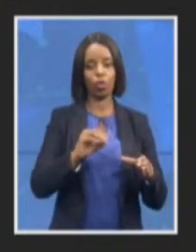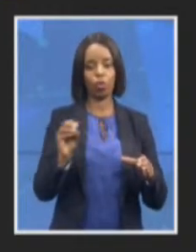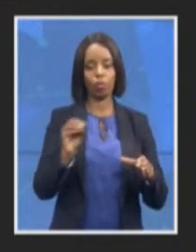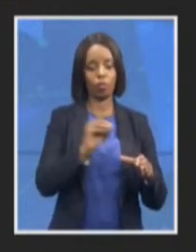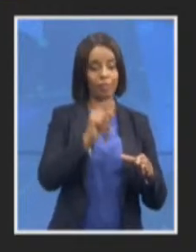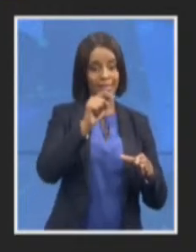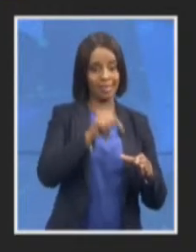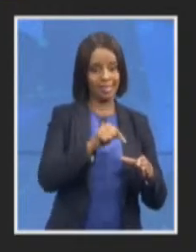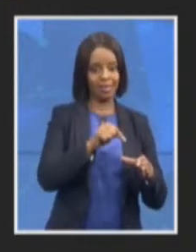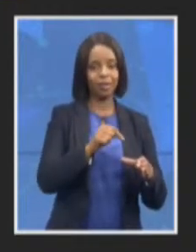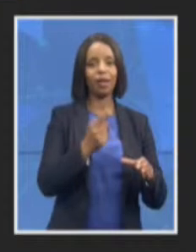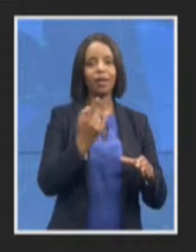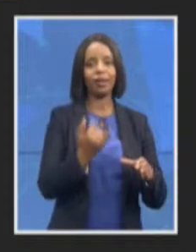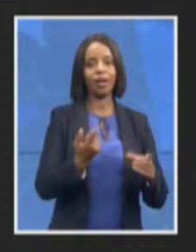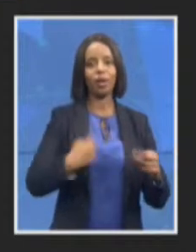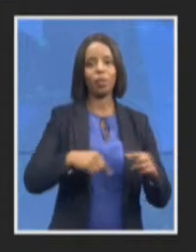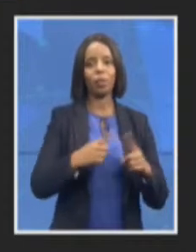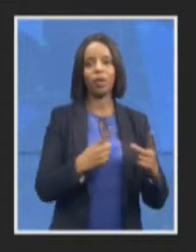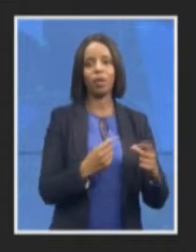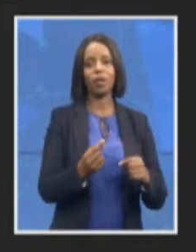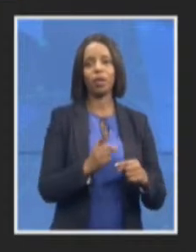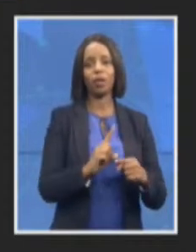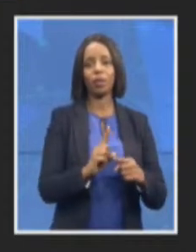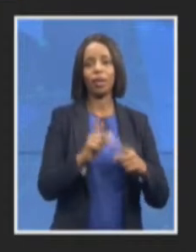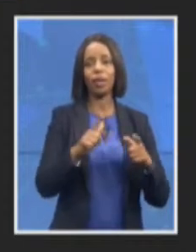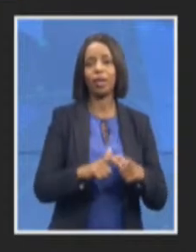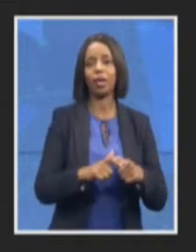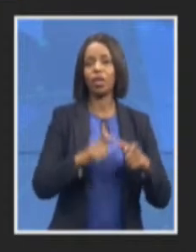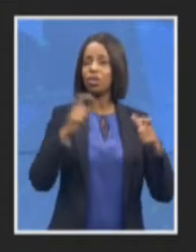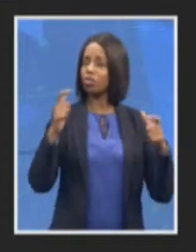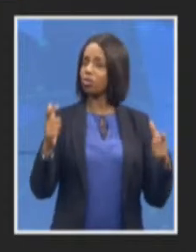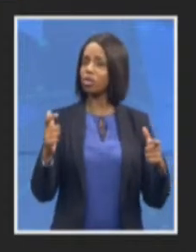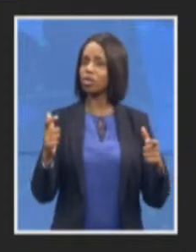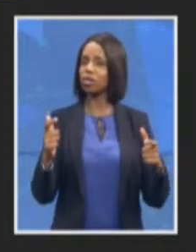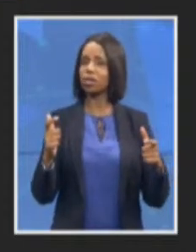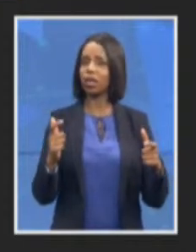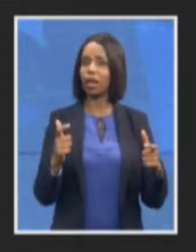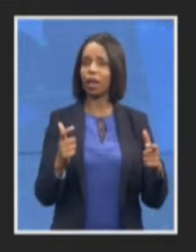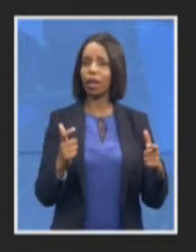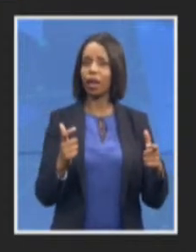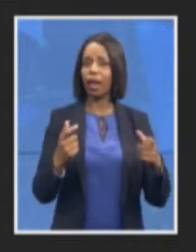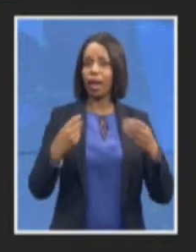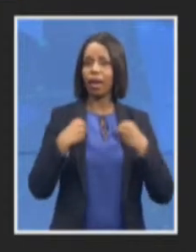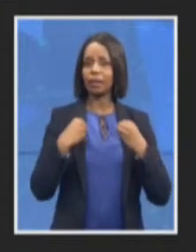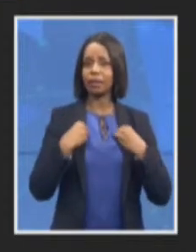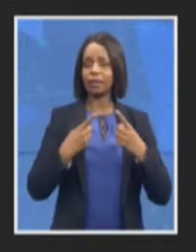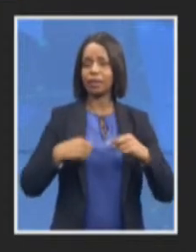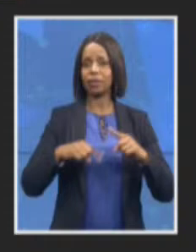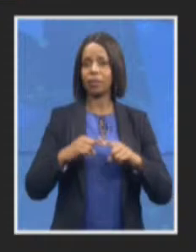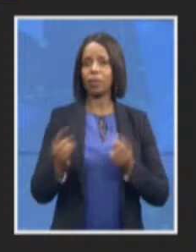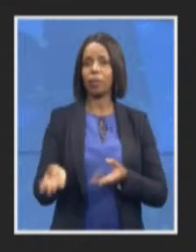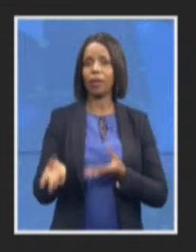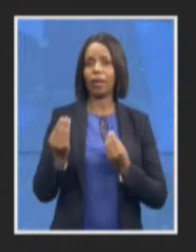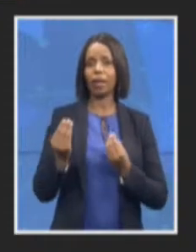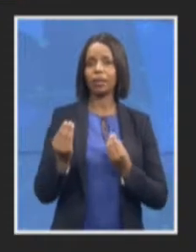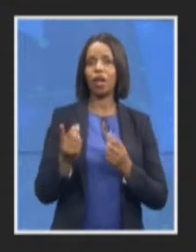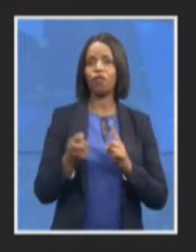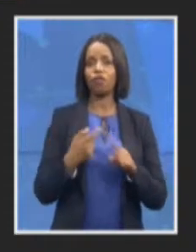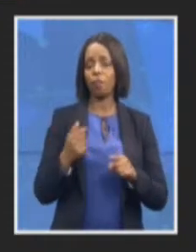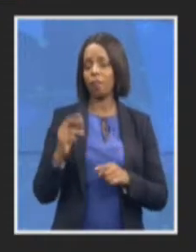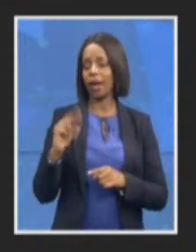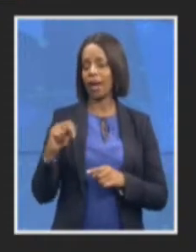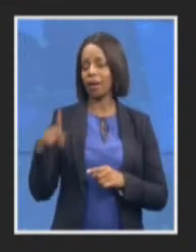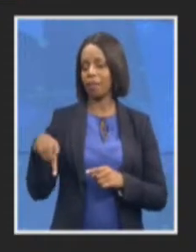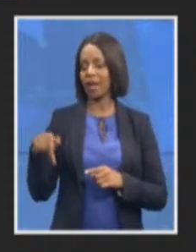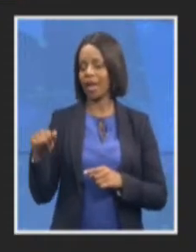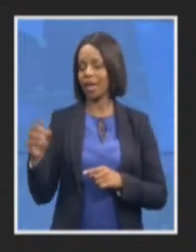huge asset that will be coming across to the NPA and to the ID as soon as Zondo wraps up I think